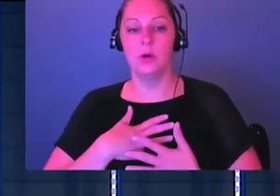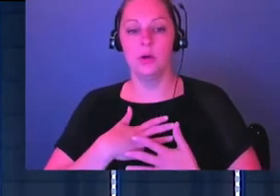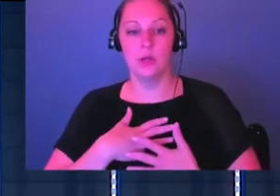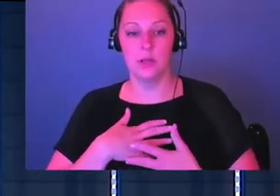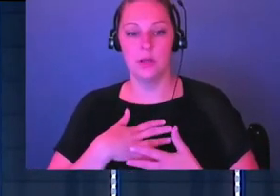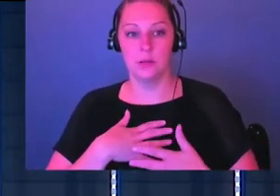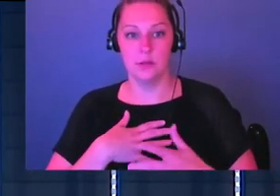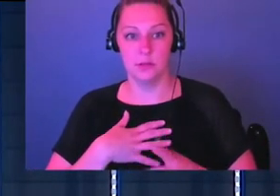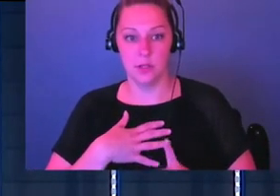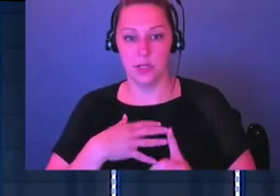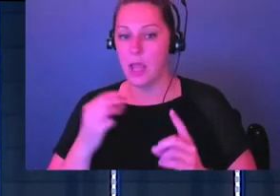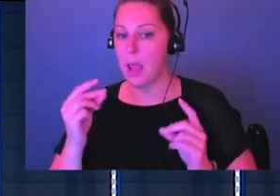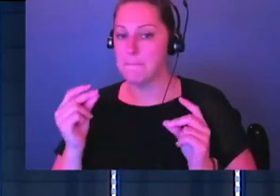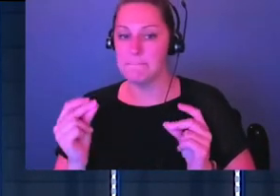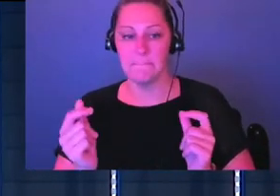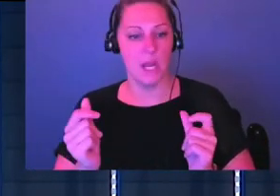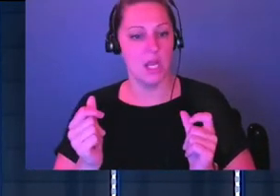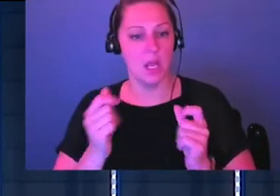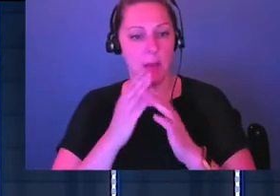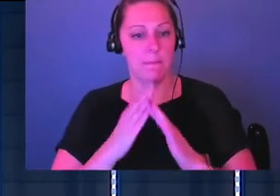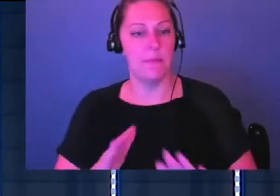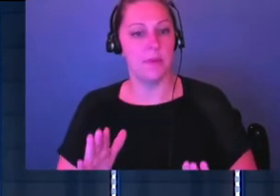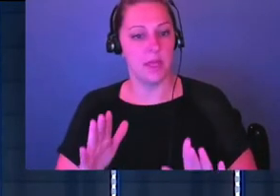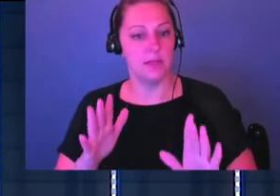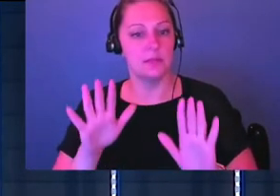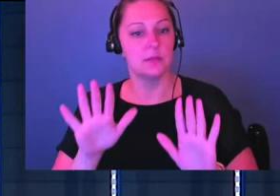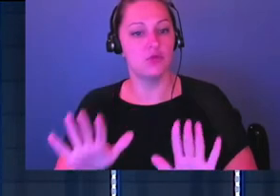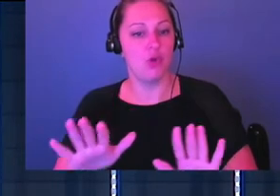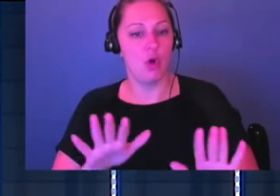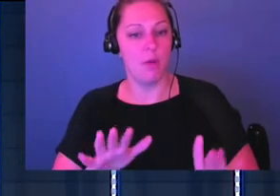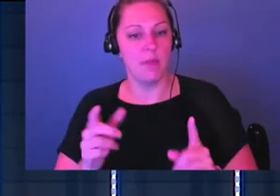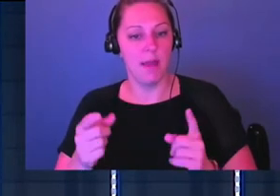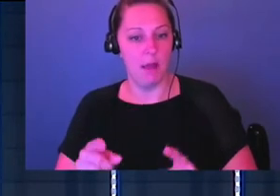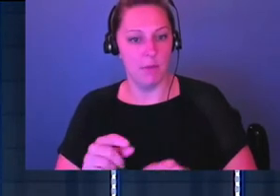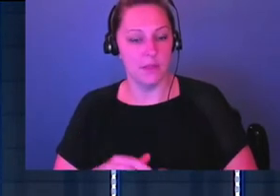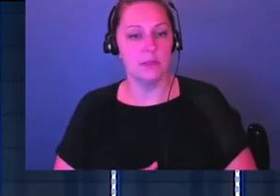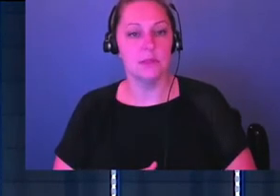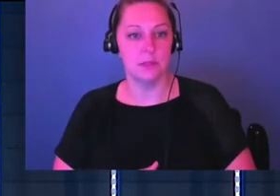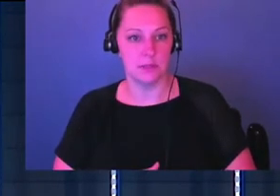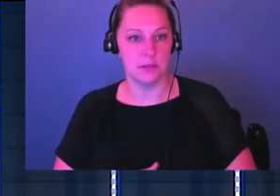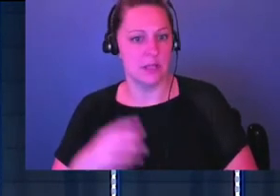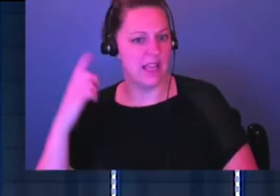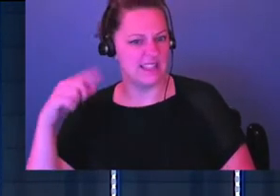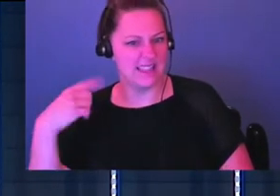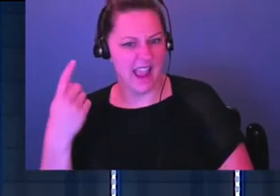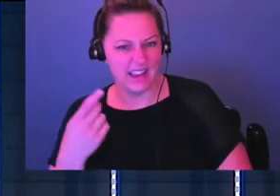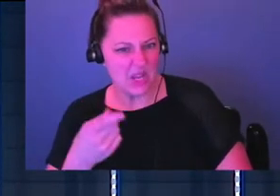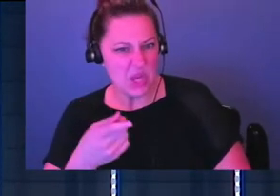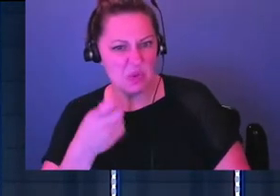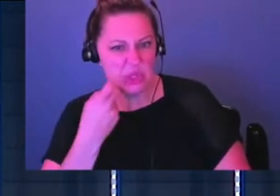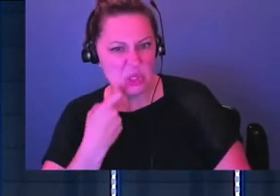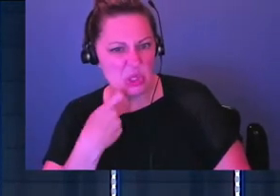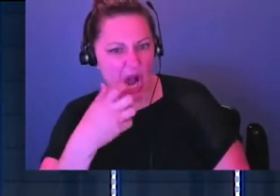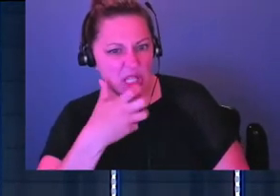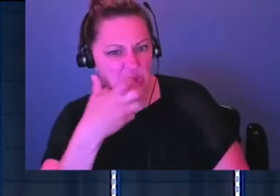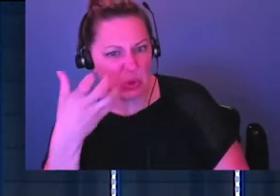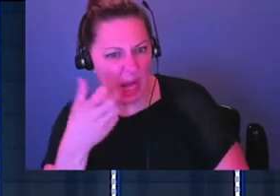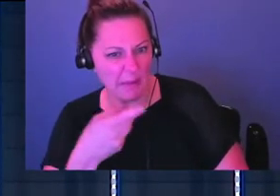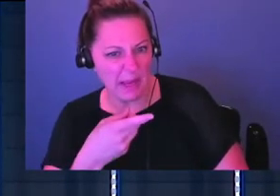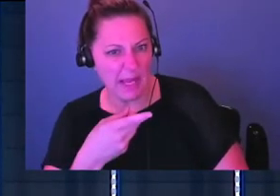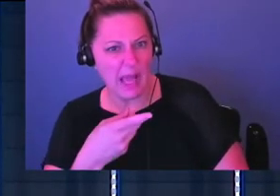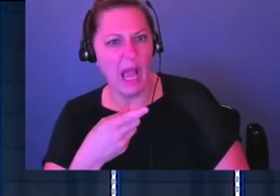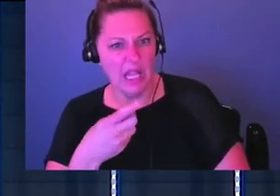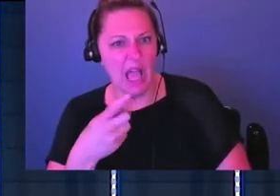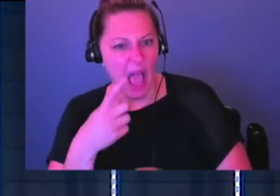And it's like, there's an immediate sense of peace and calm. It's like, it's insane. You're like, you were just screaming at the top of your lungs and you're like,